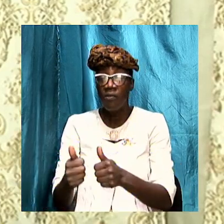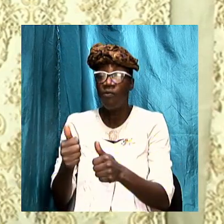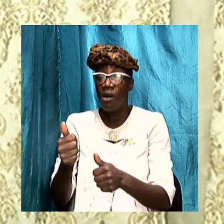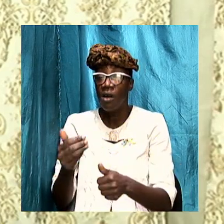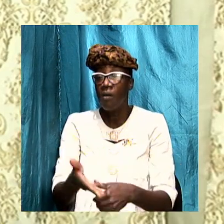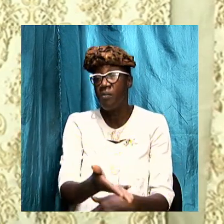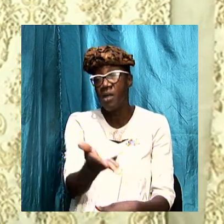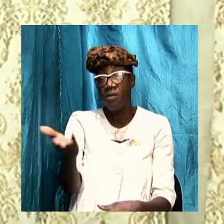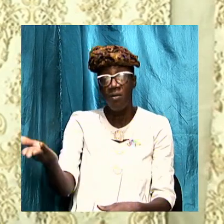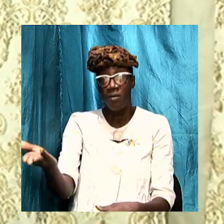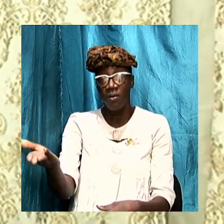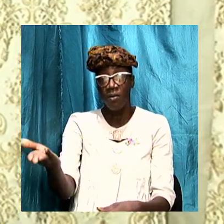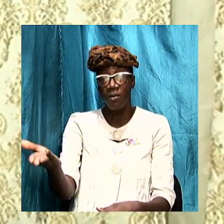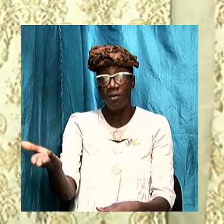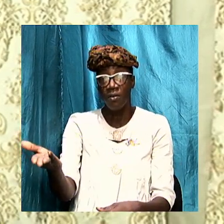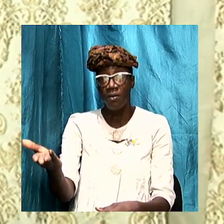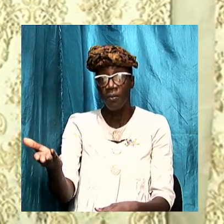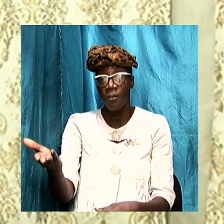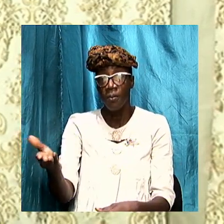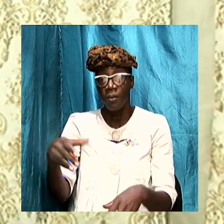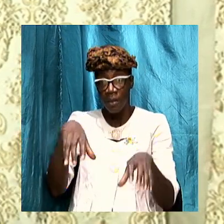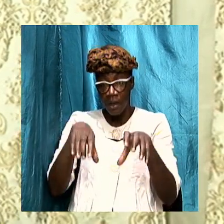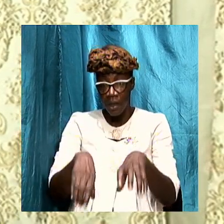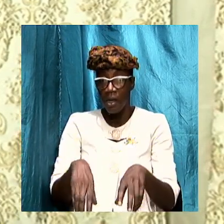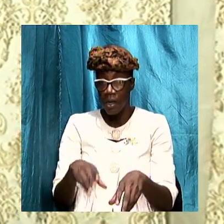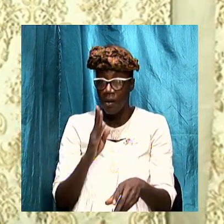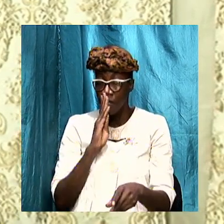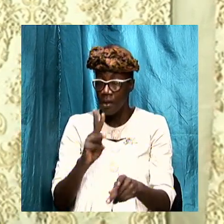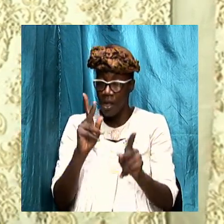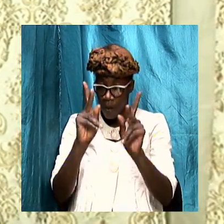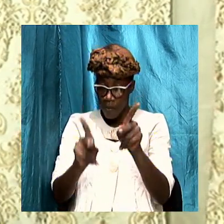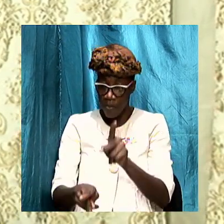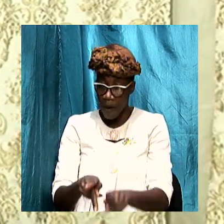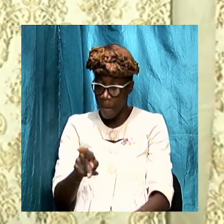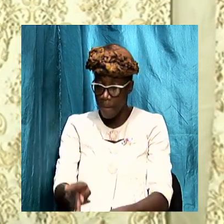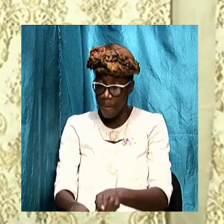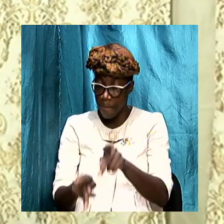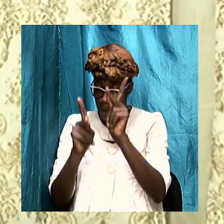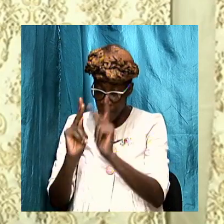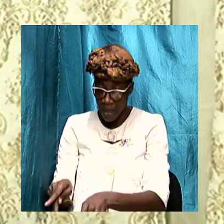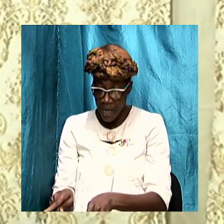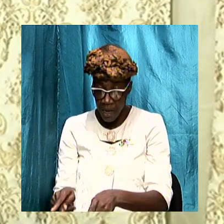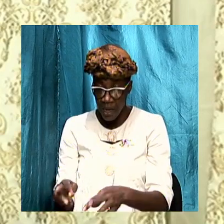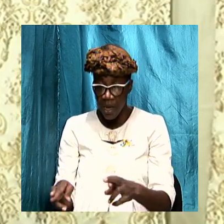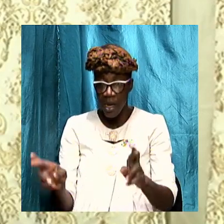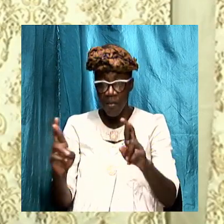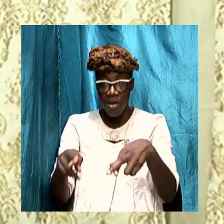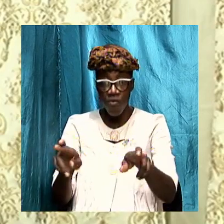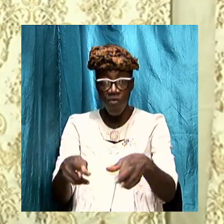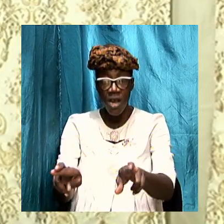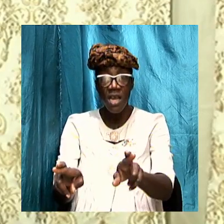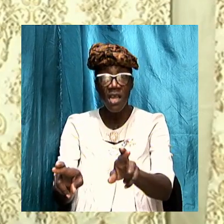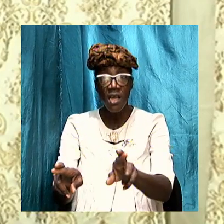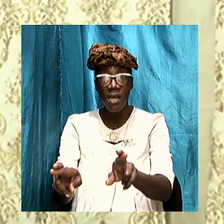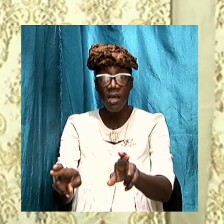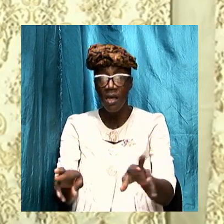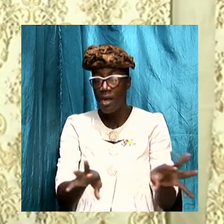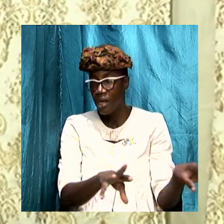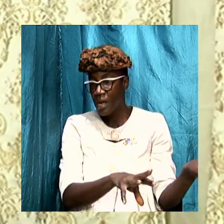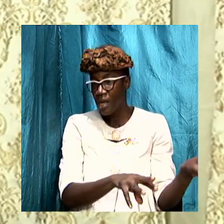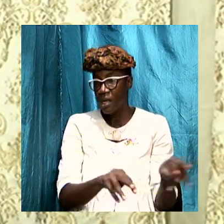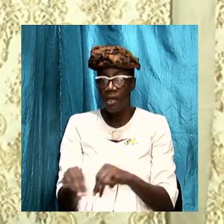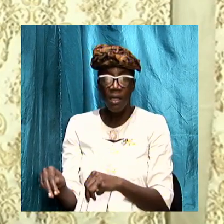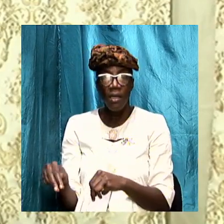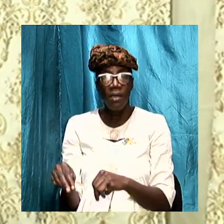yes so that we can be prepared we can be ready to live